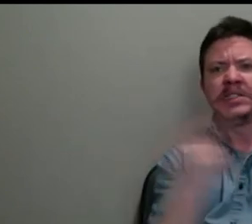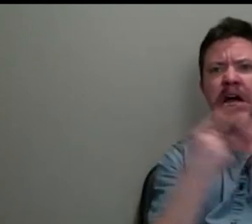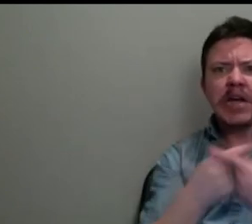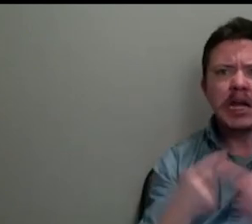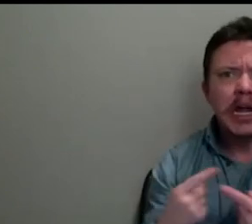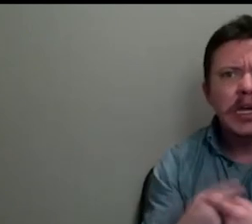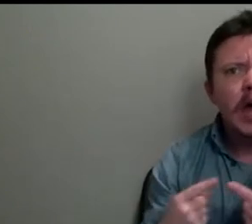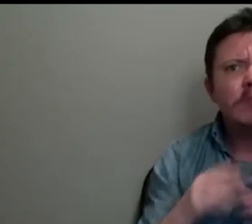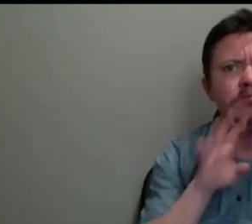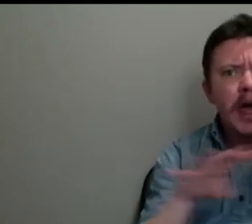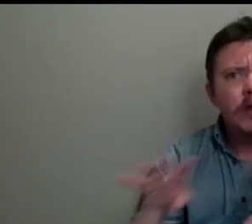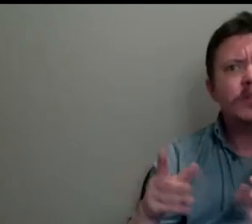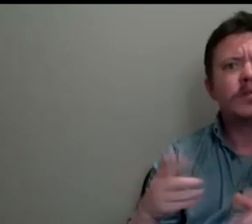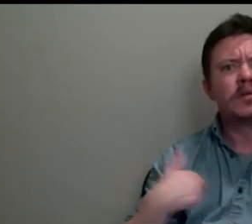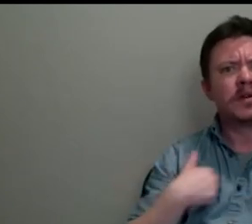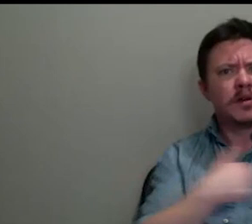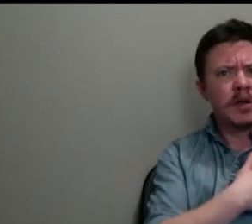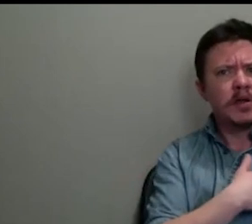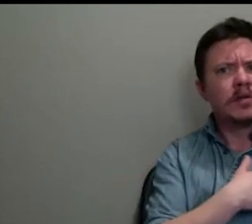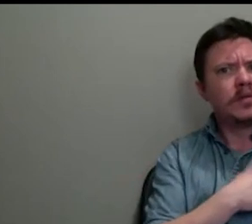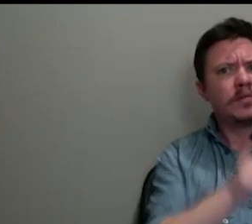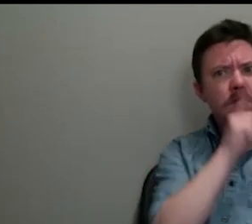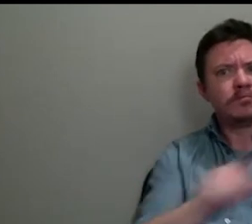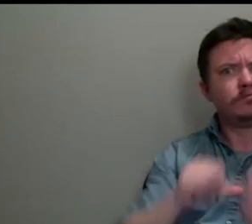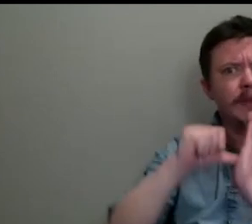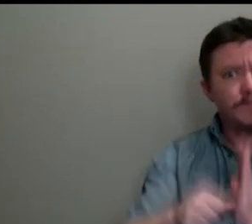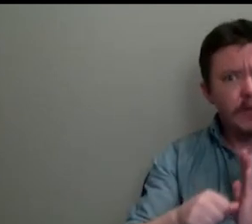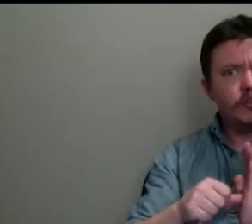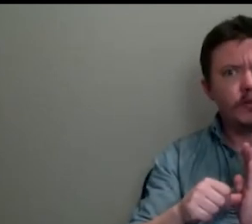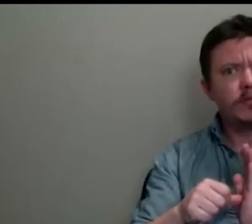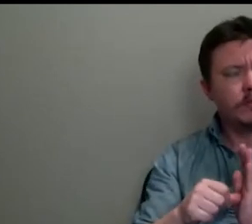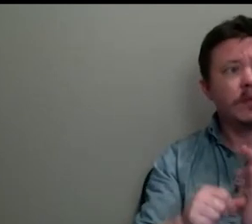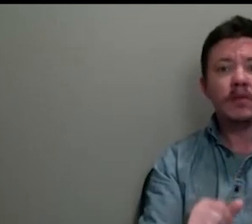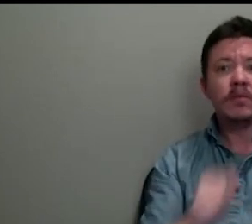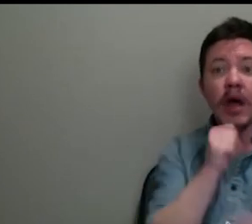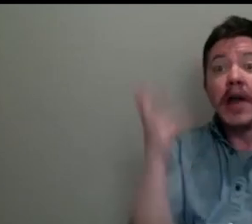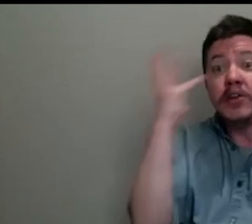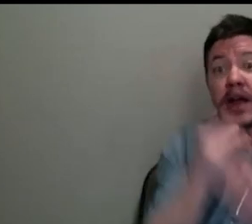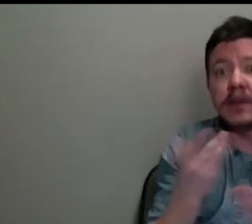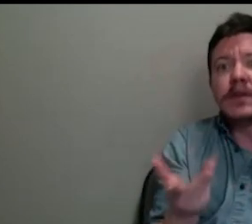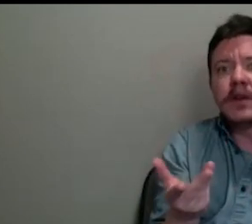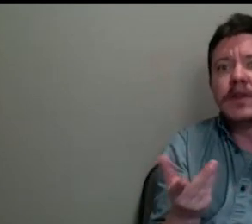that he makes a real sort of feature of the sort of unattractiveness of it, actually.